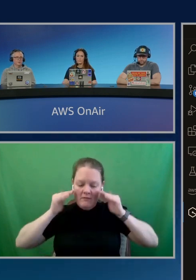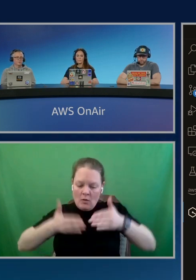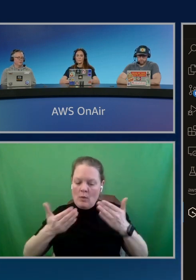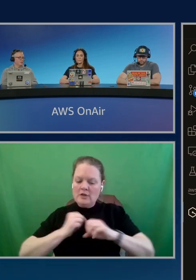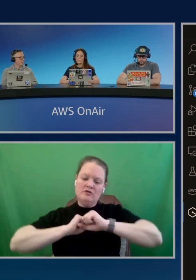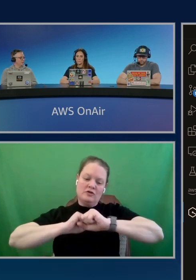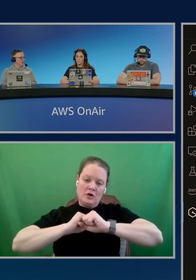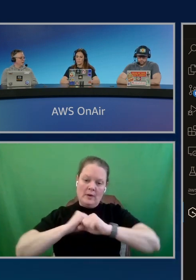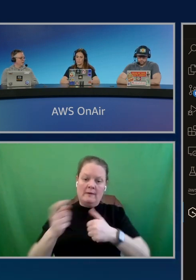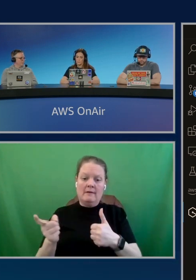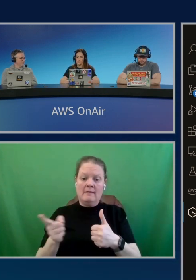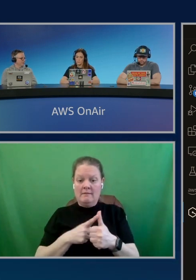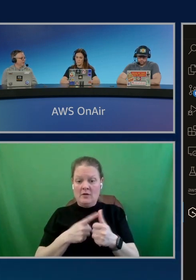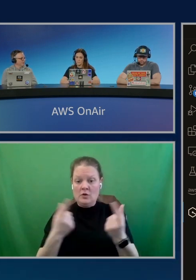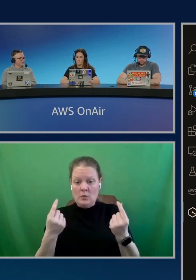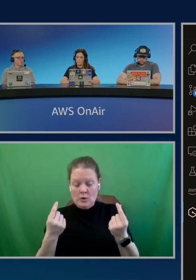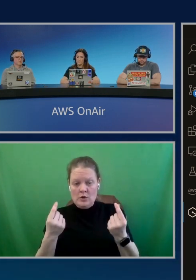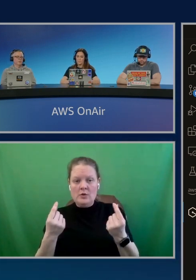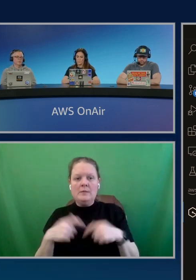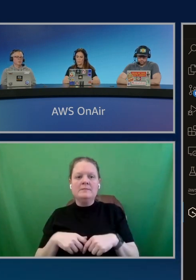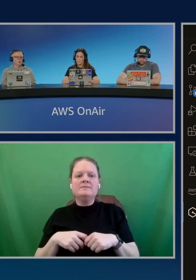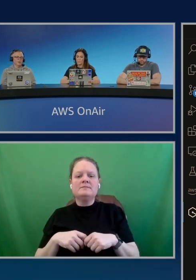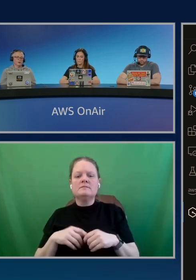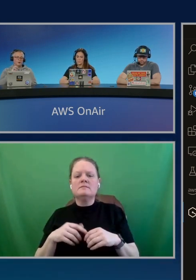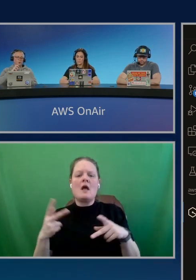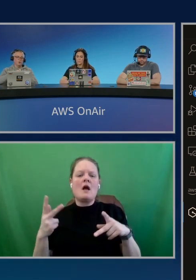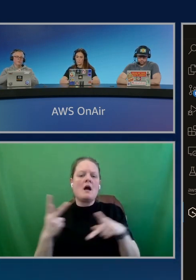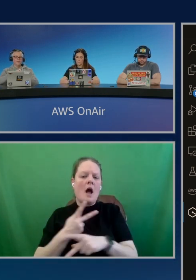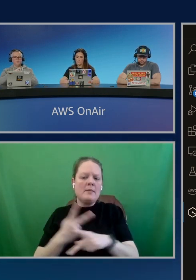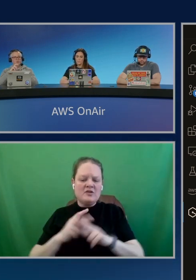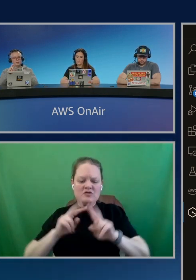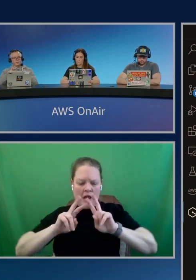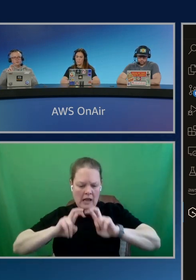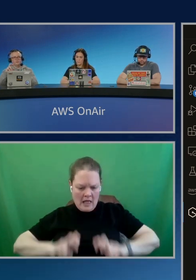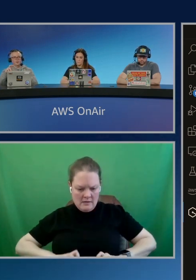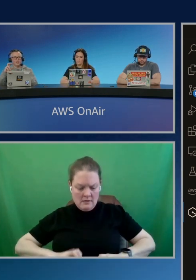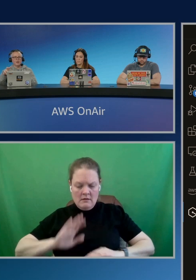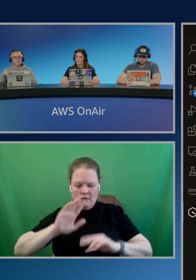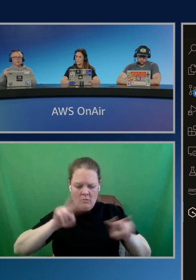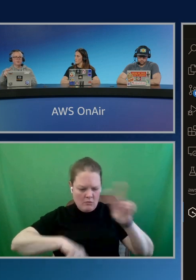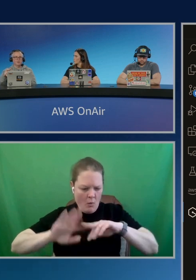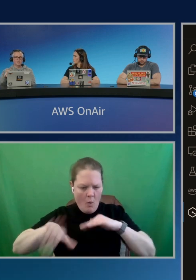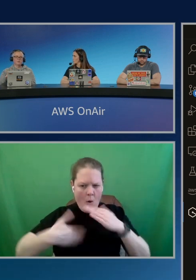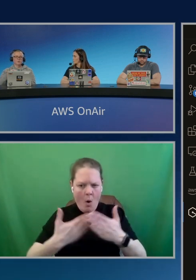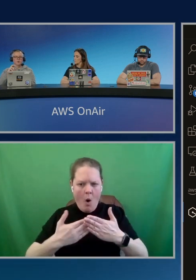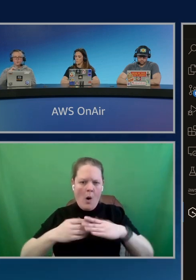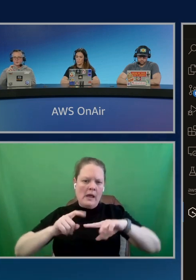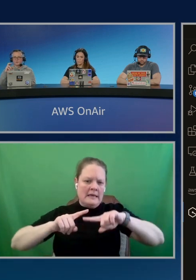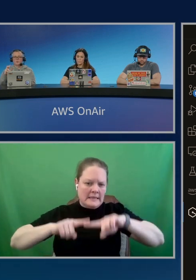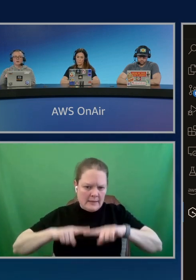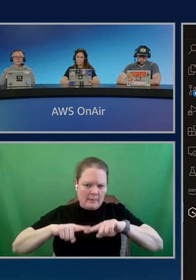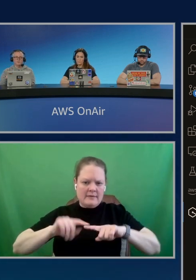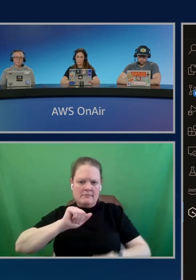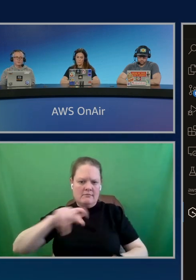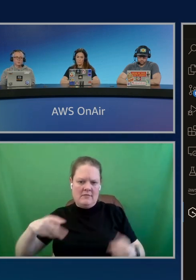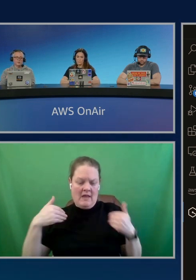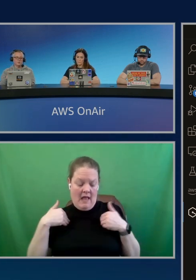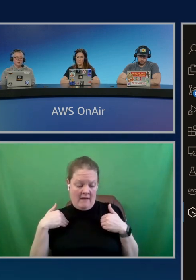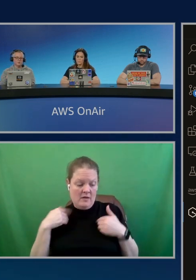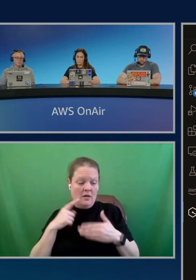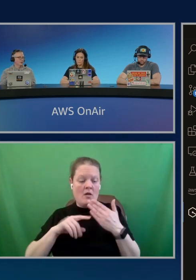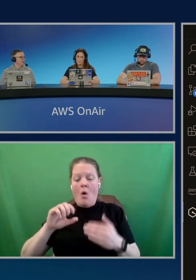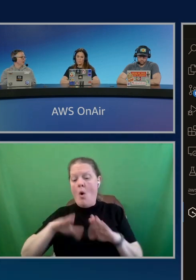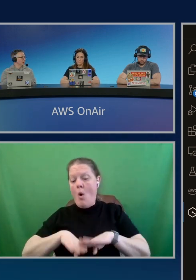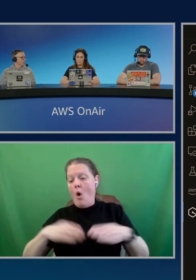do is essentially a composition analysis. It's going to look at all of the dependencies that my application has. What open source packages do I have